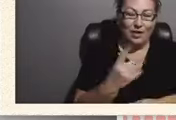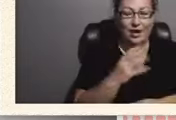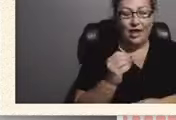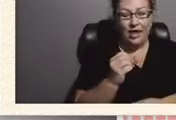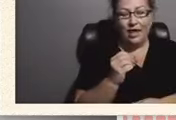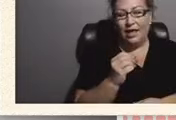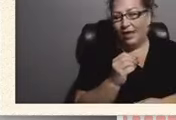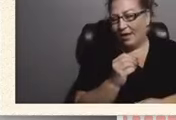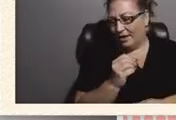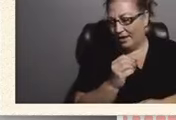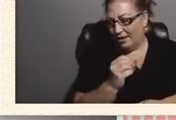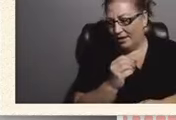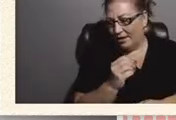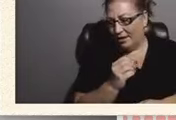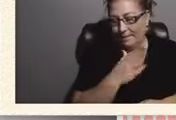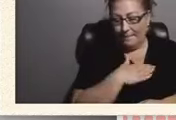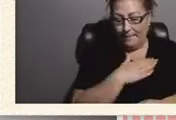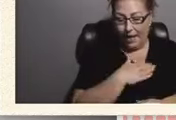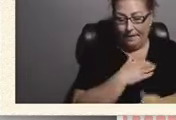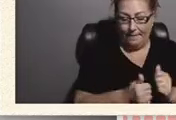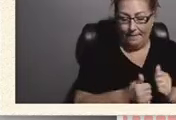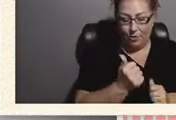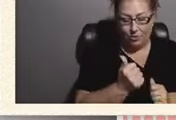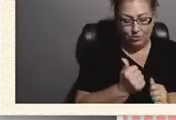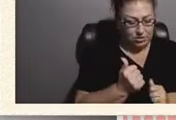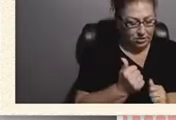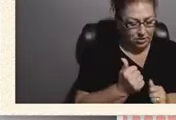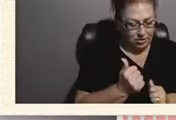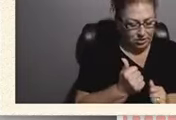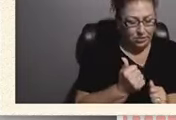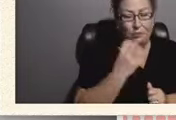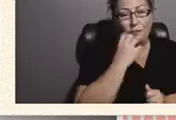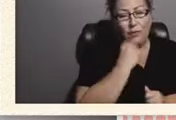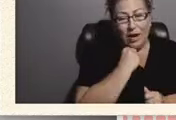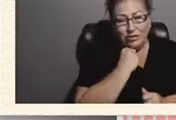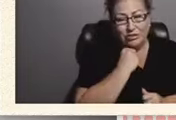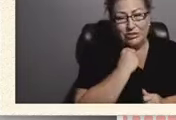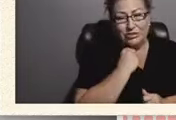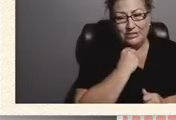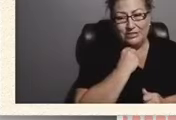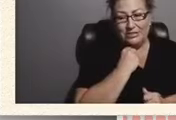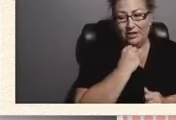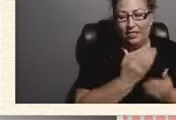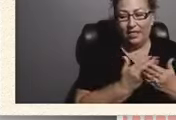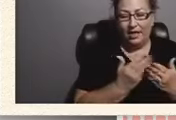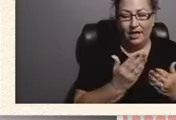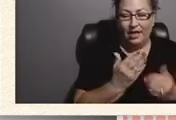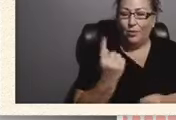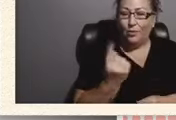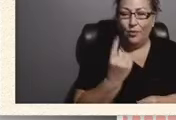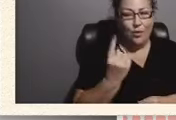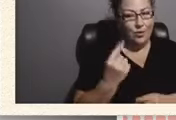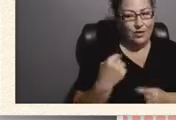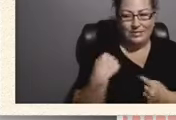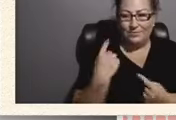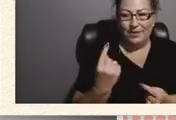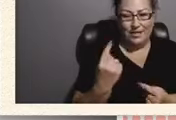my most precious commodity has always been time